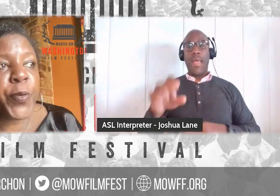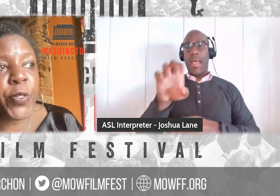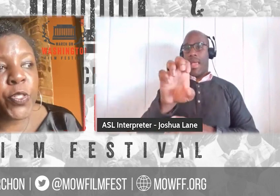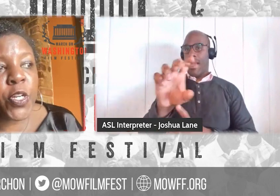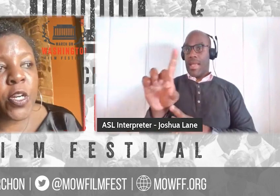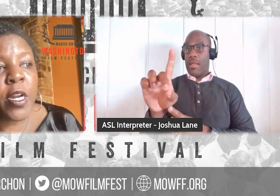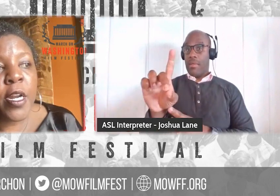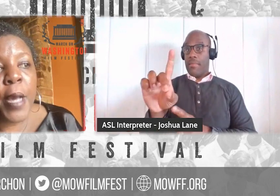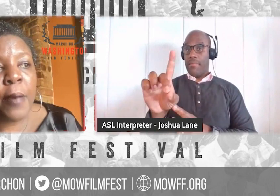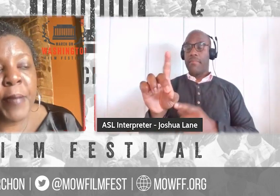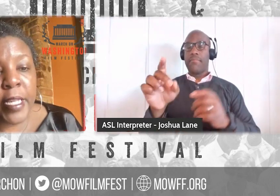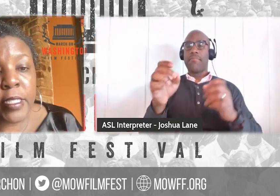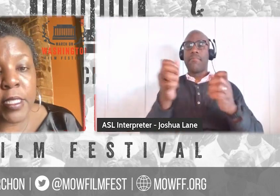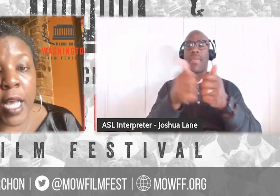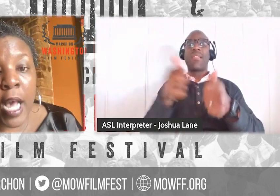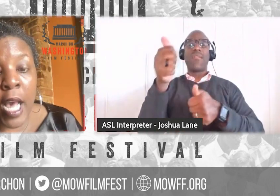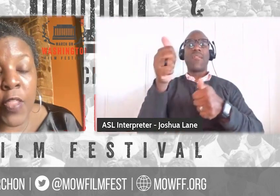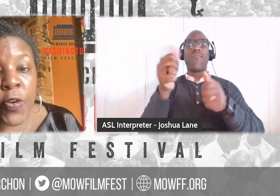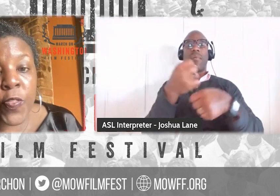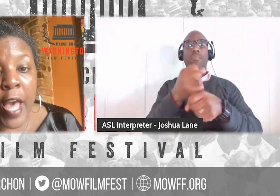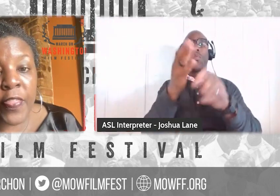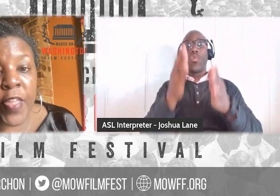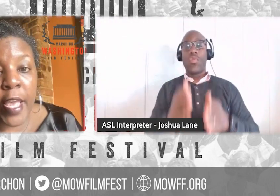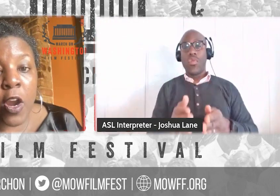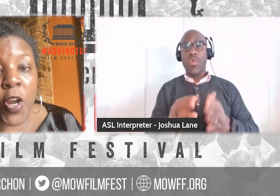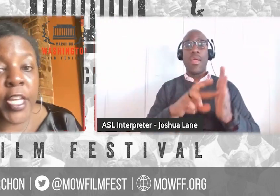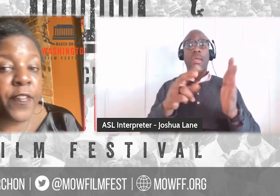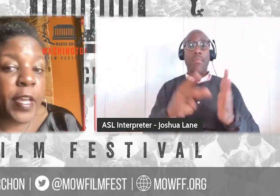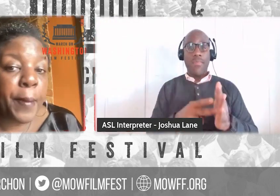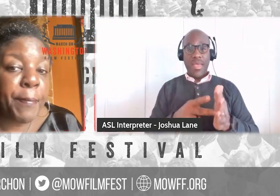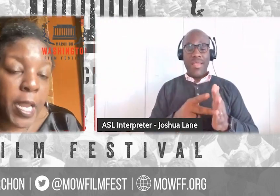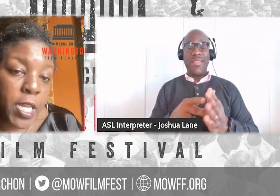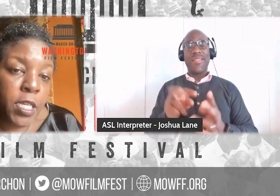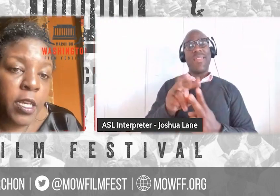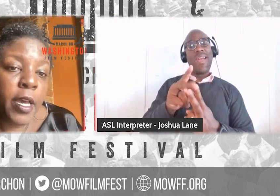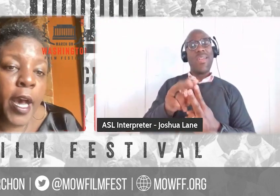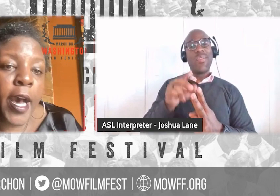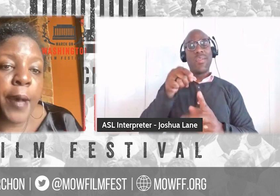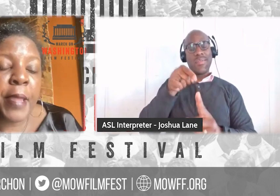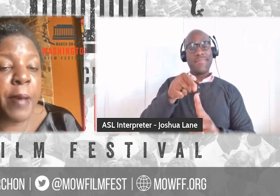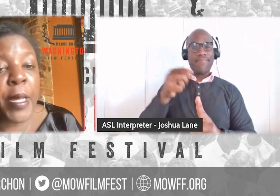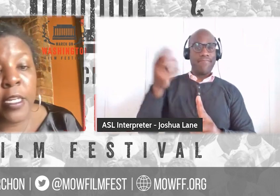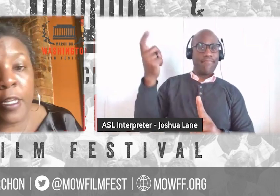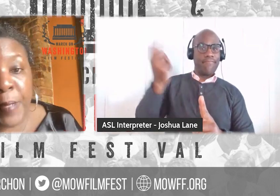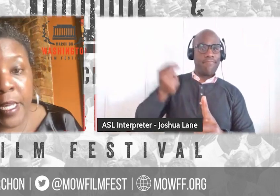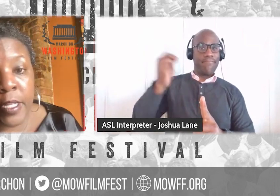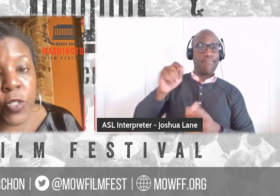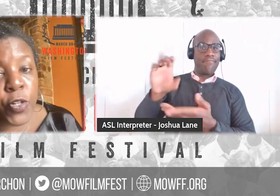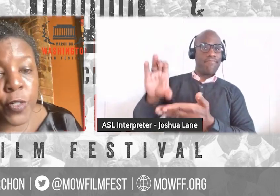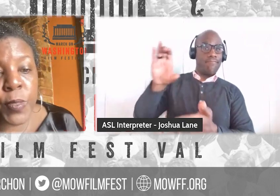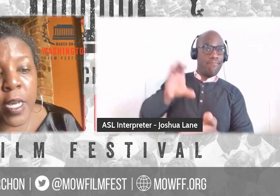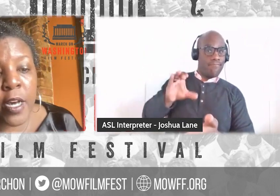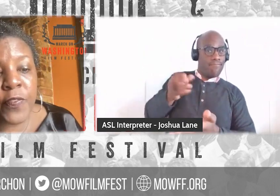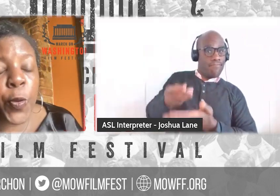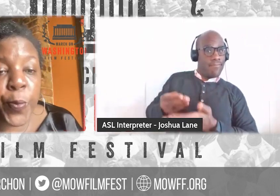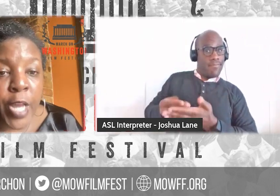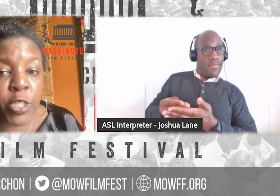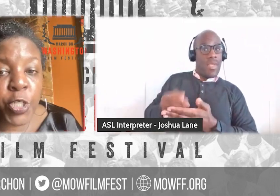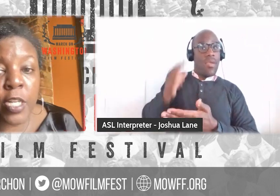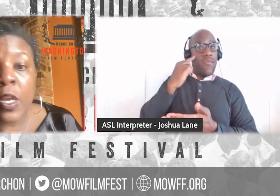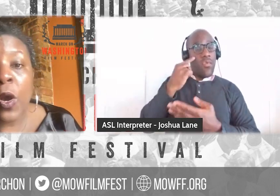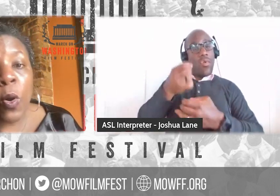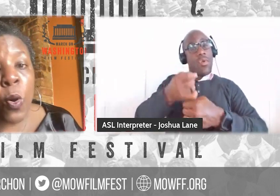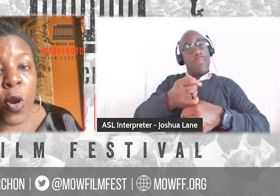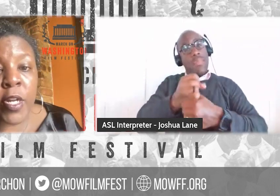executive producer means either that they are giving money. And that money could be in terms of, you know,